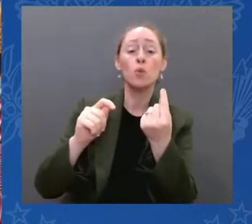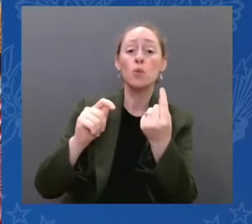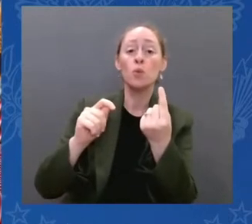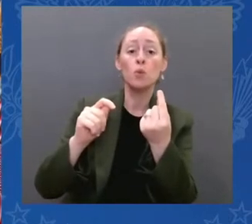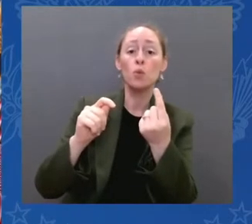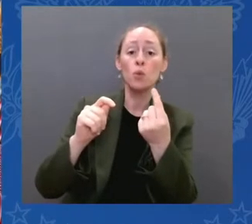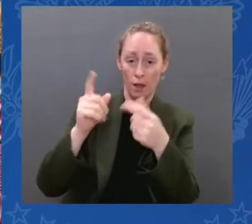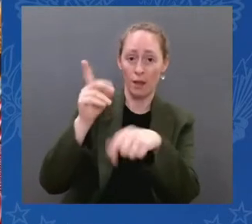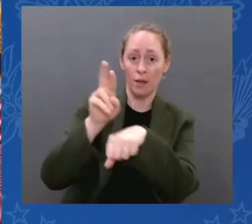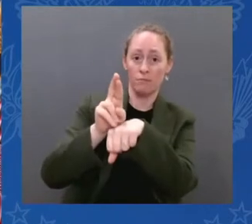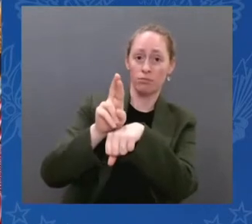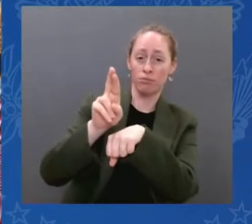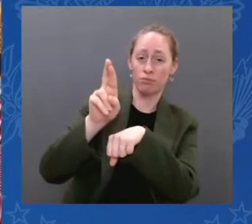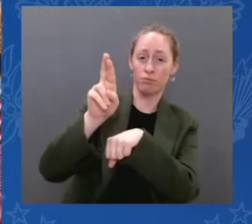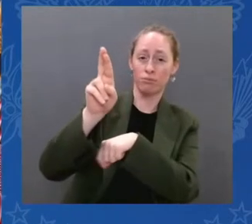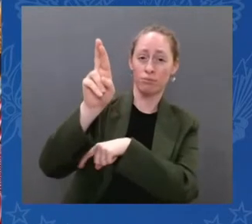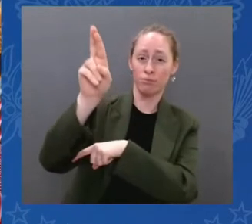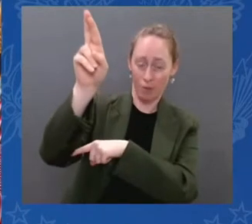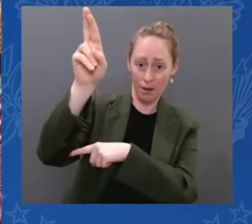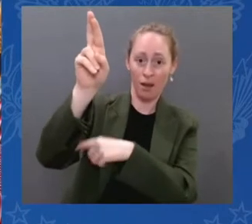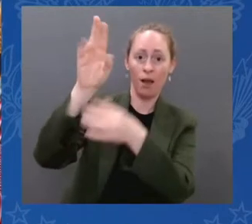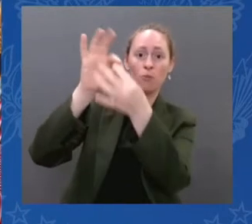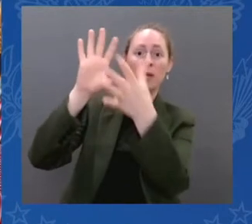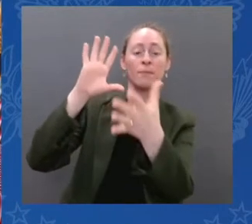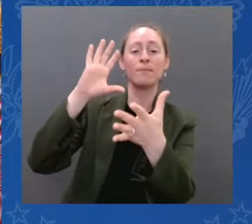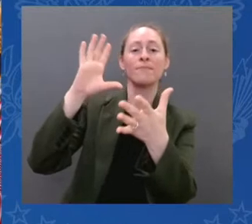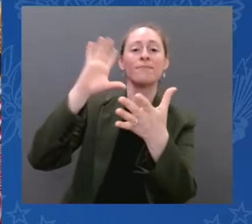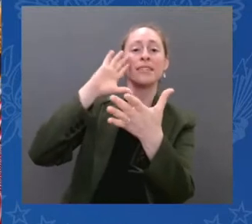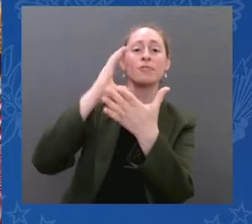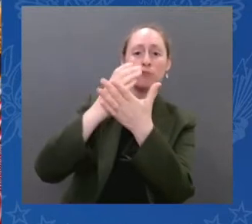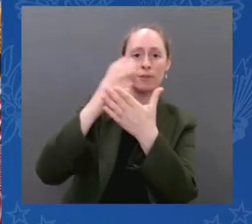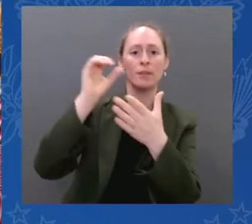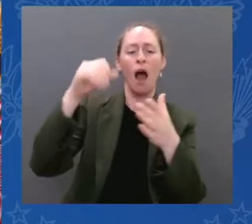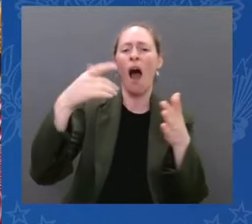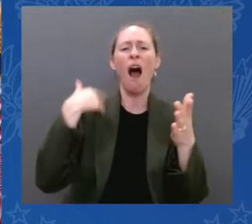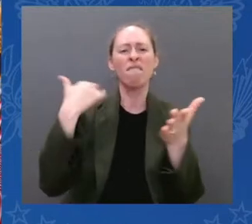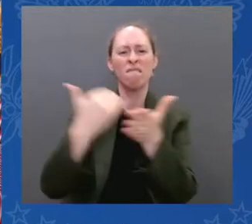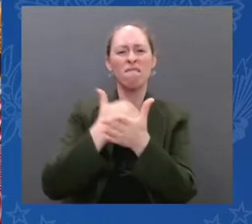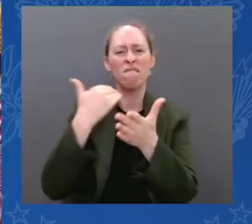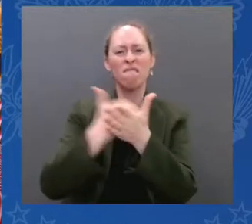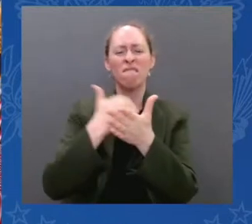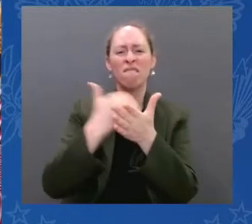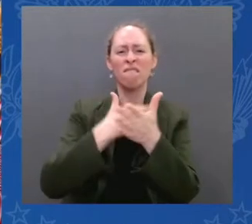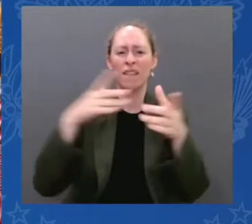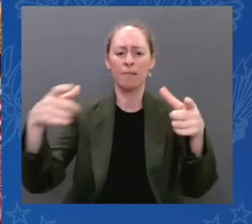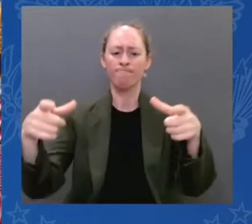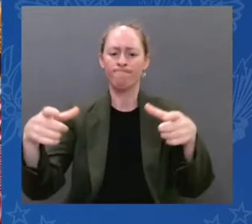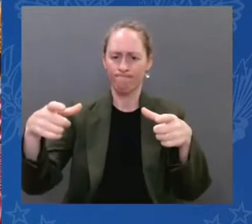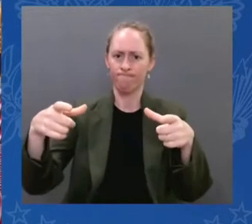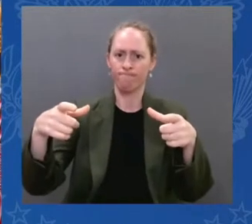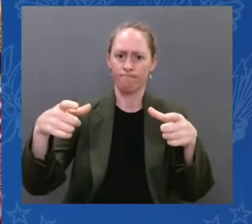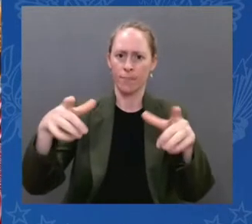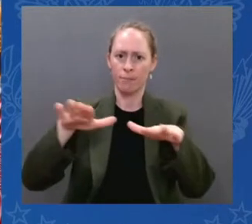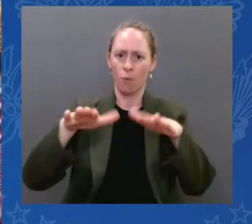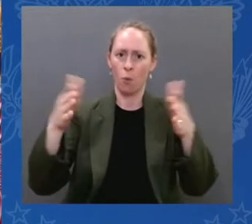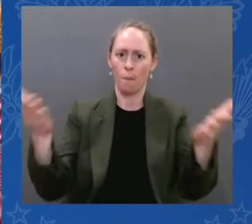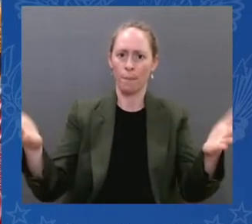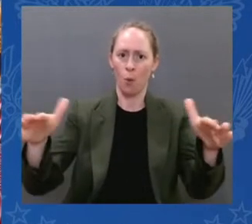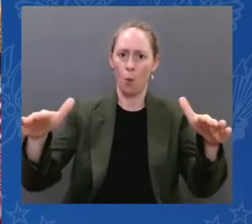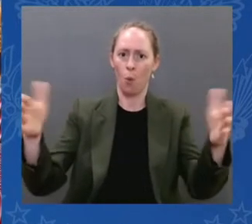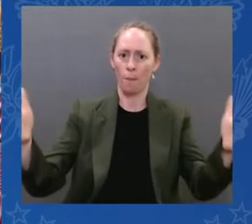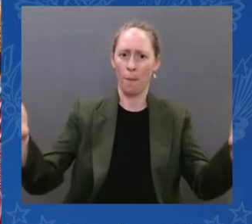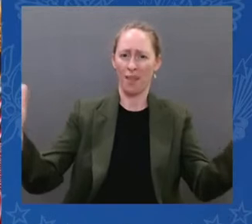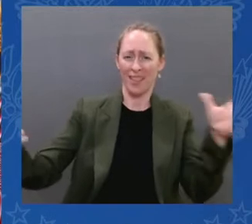250,000 tiny shutters, each one smaller than a grain of sand. Put together, it's a new